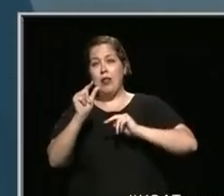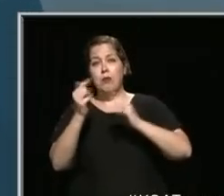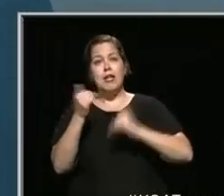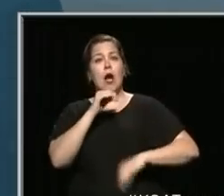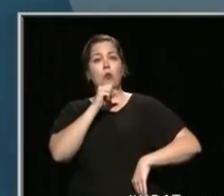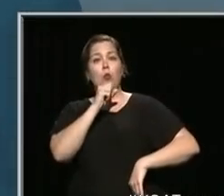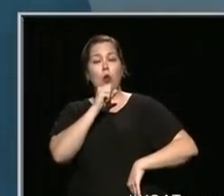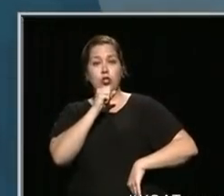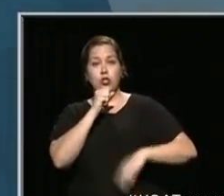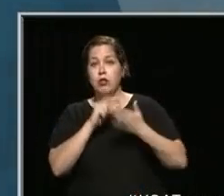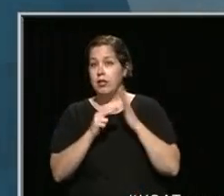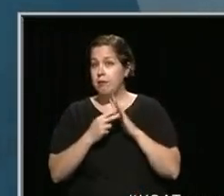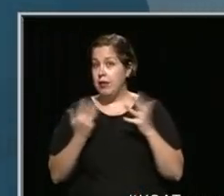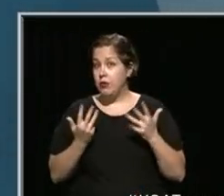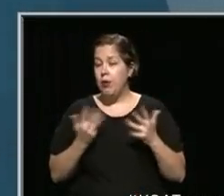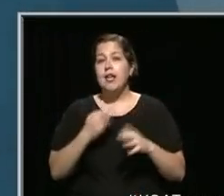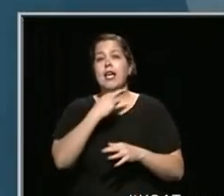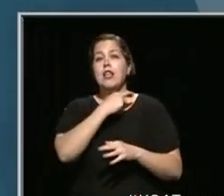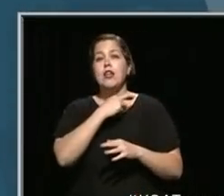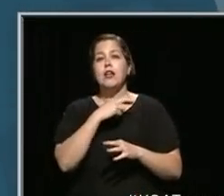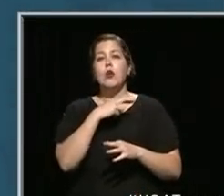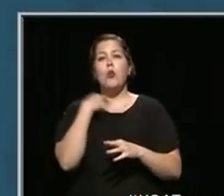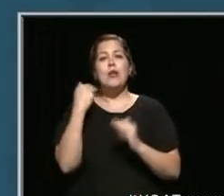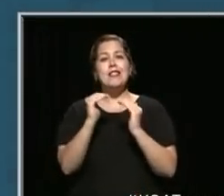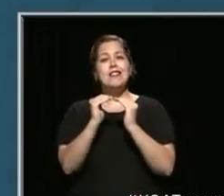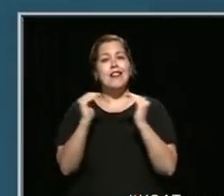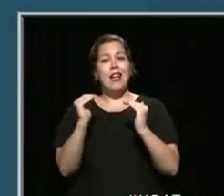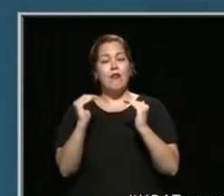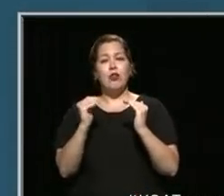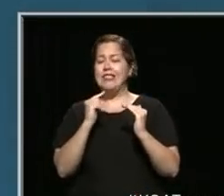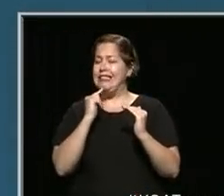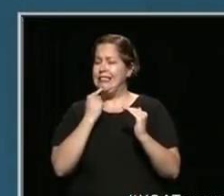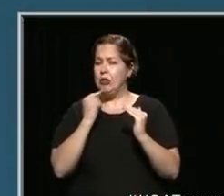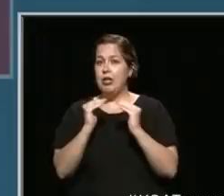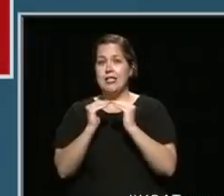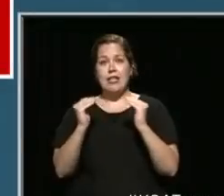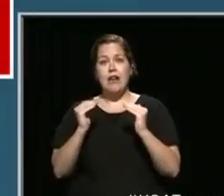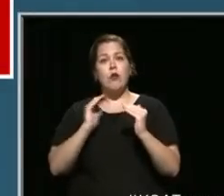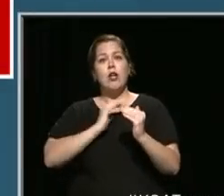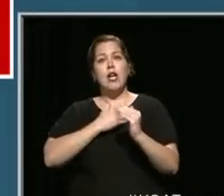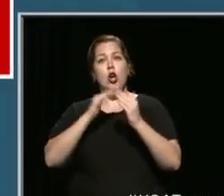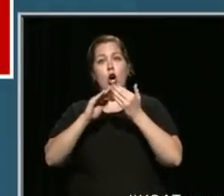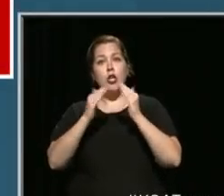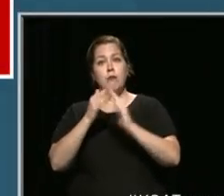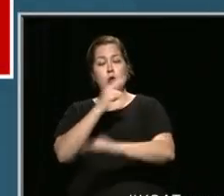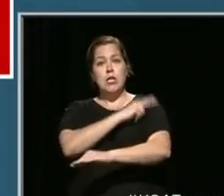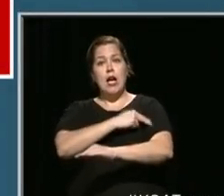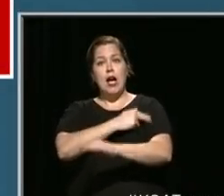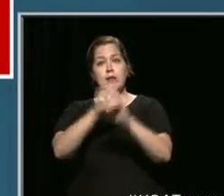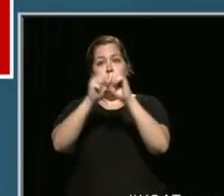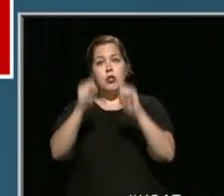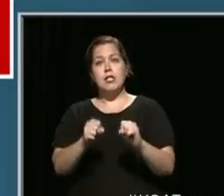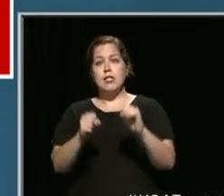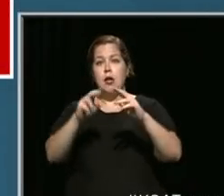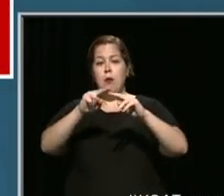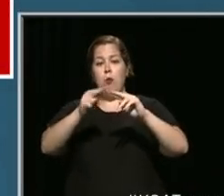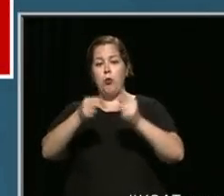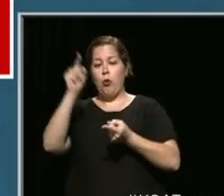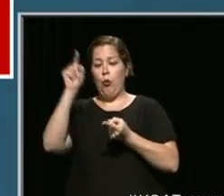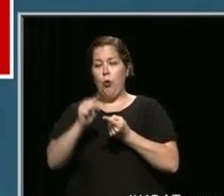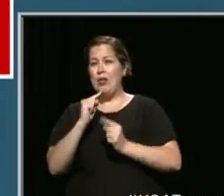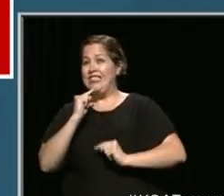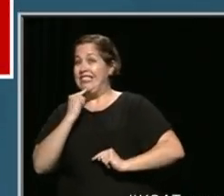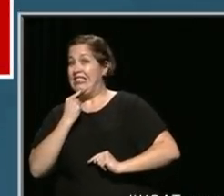in the orange, which means that the risk level, the severity level in our community hospital system has been reduced from